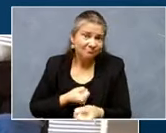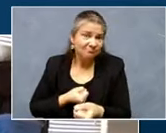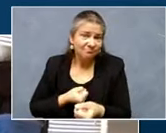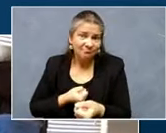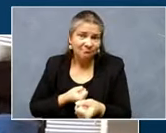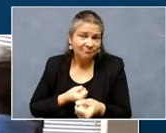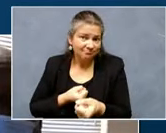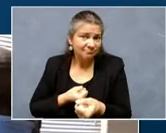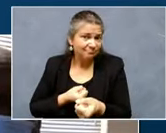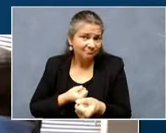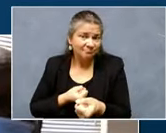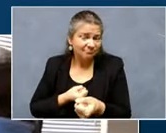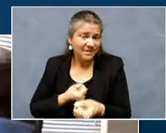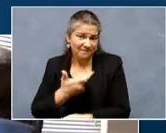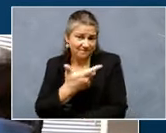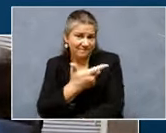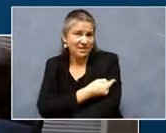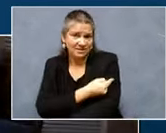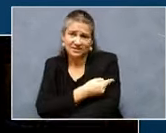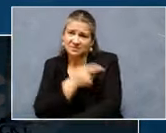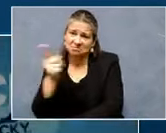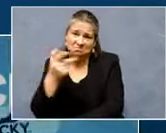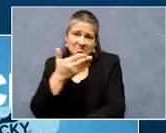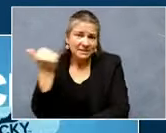the vaccination is the best thing to do.